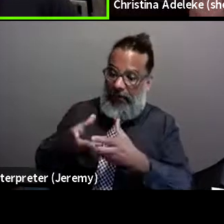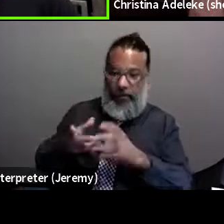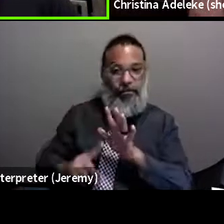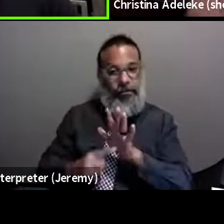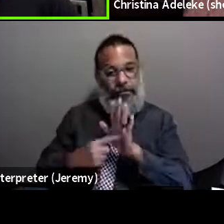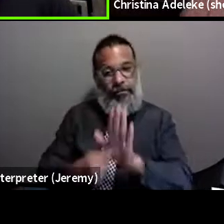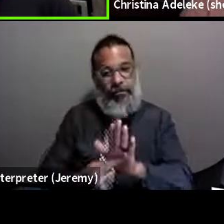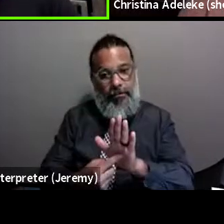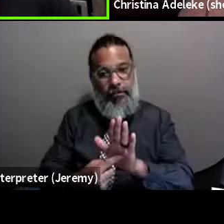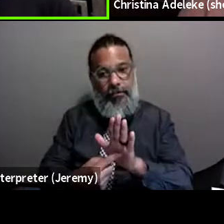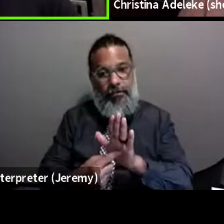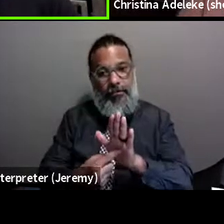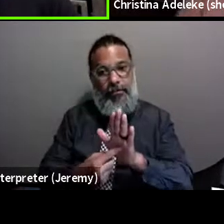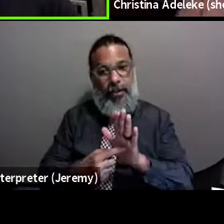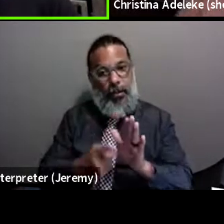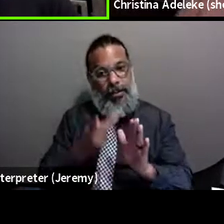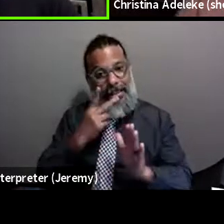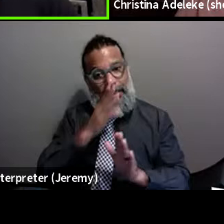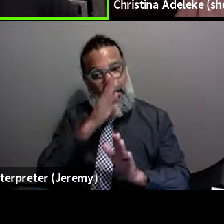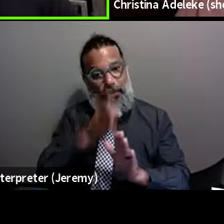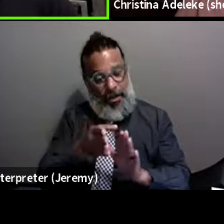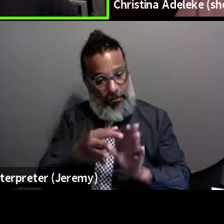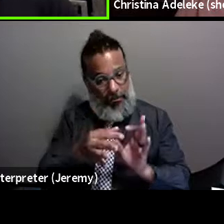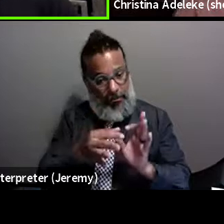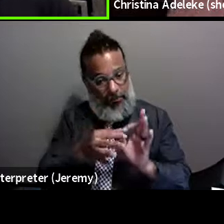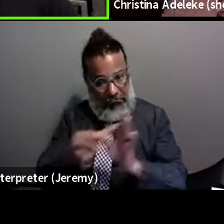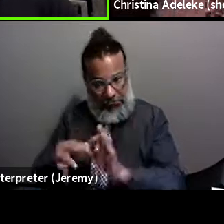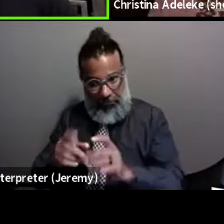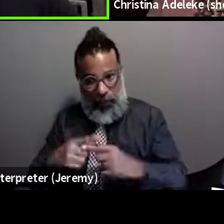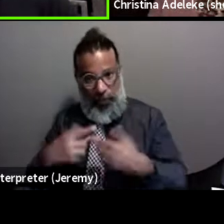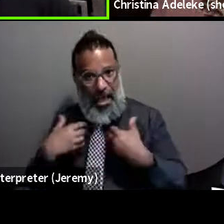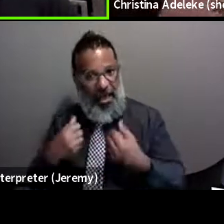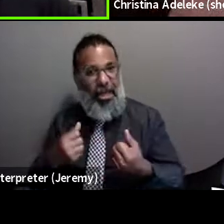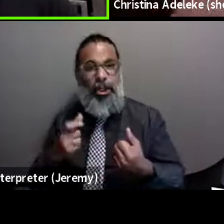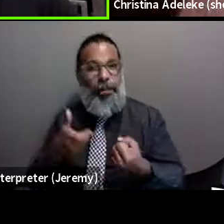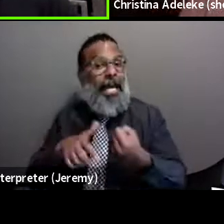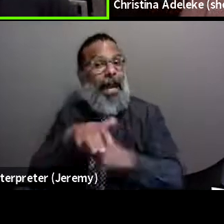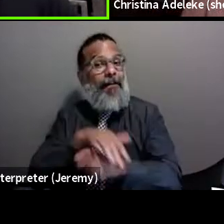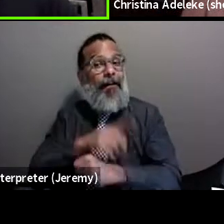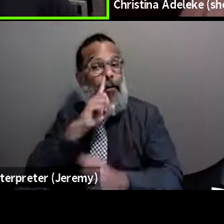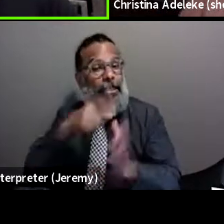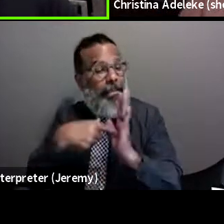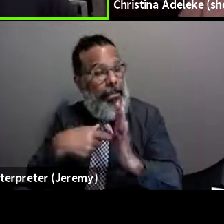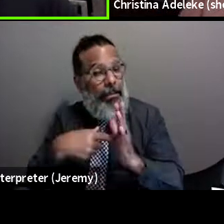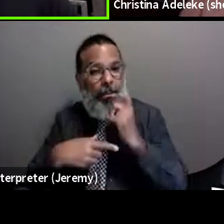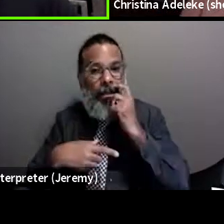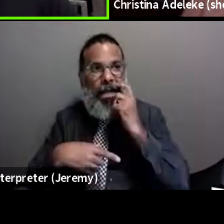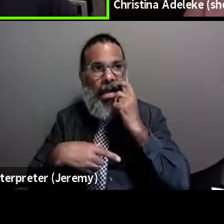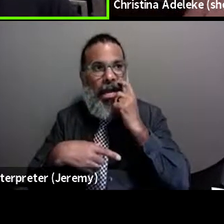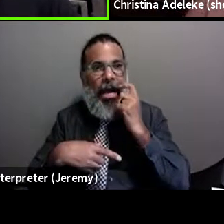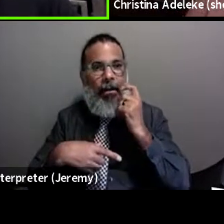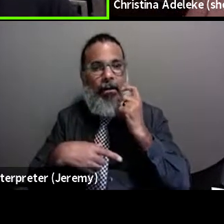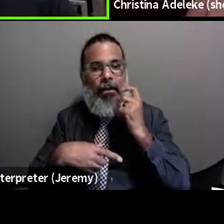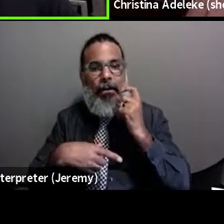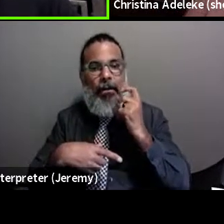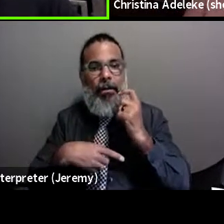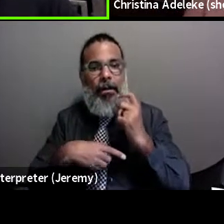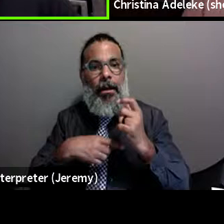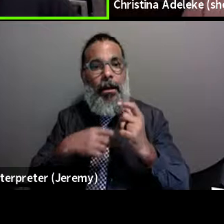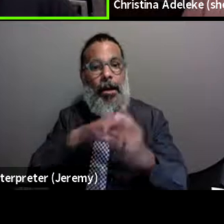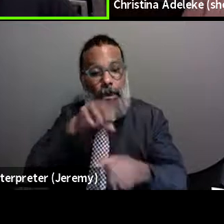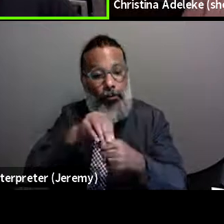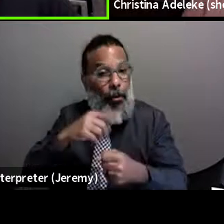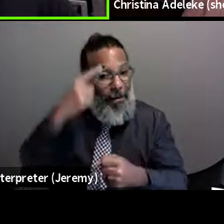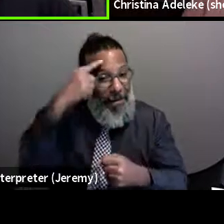a direct correlation to their health is covered. And I mean everything. And I just want to raise and lift mental health.